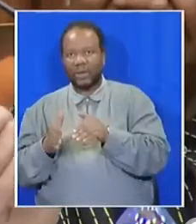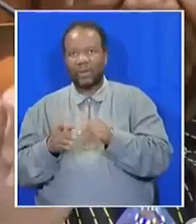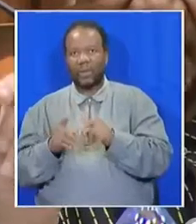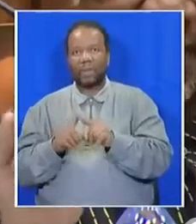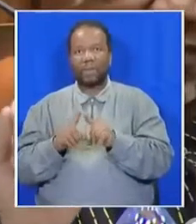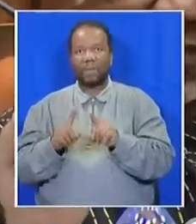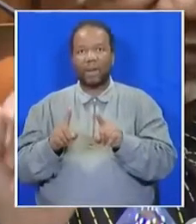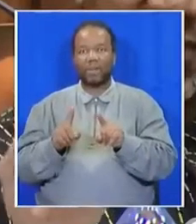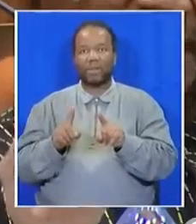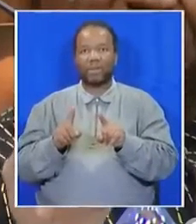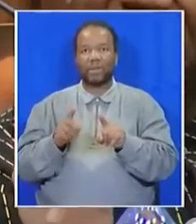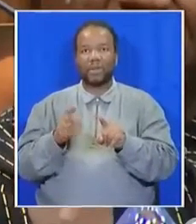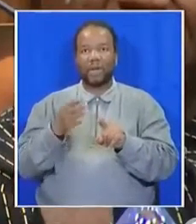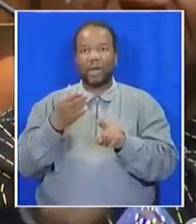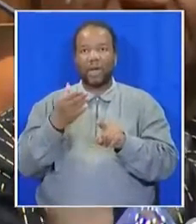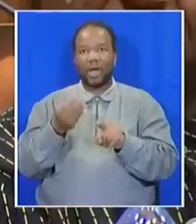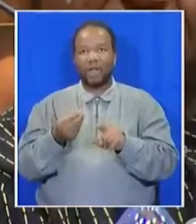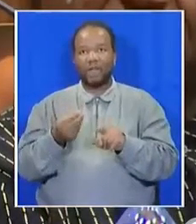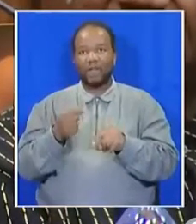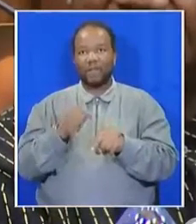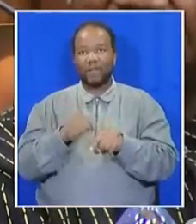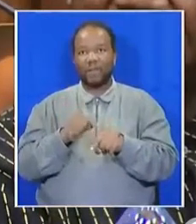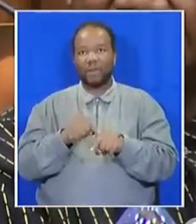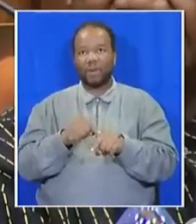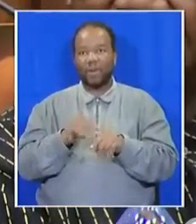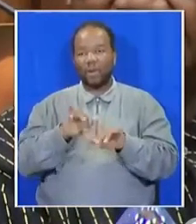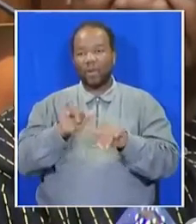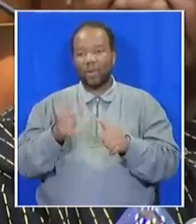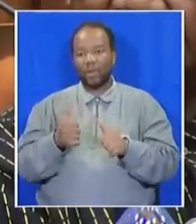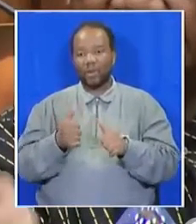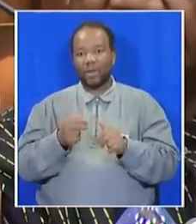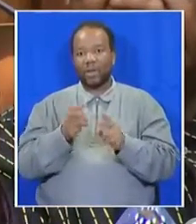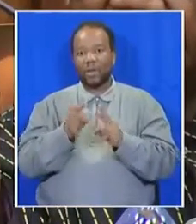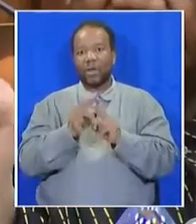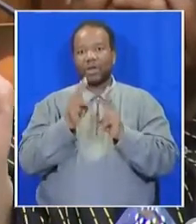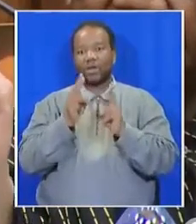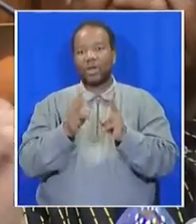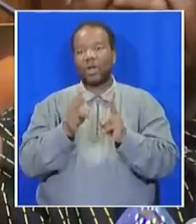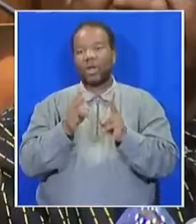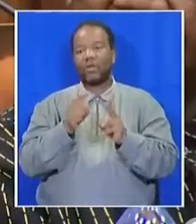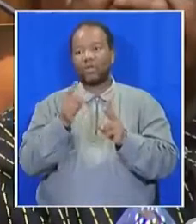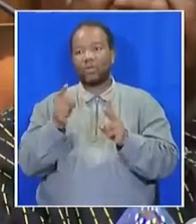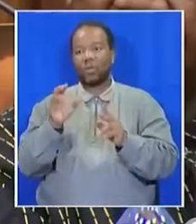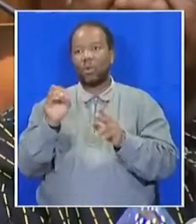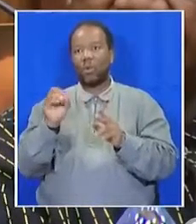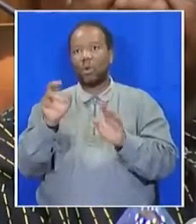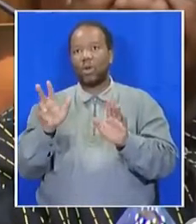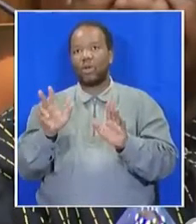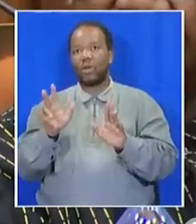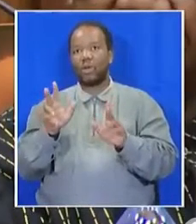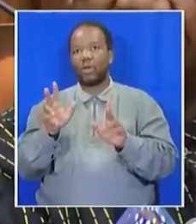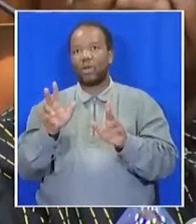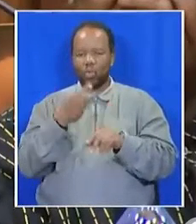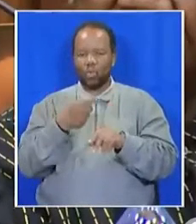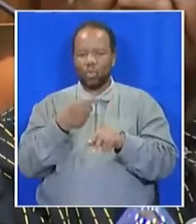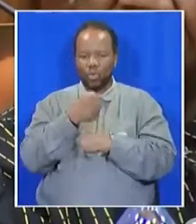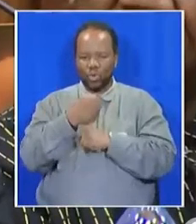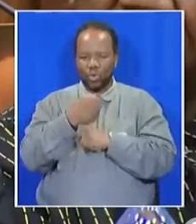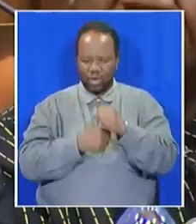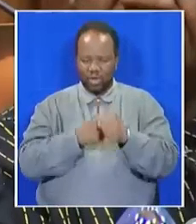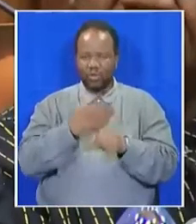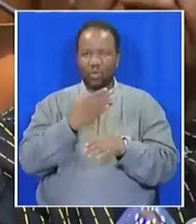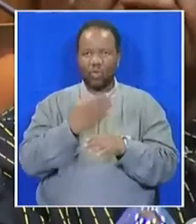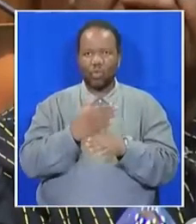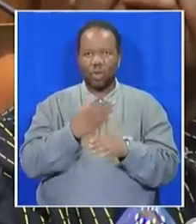reflect our agenda proceedings at eight minutes past 12. After two years of work, never in my